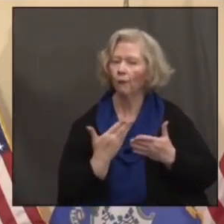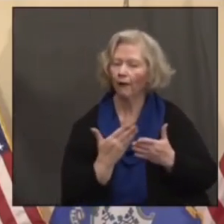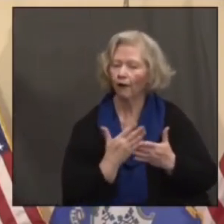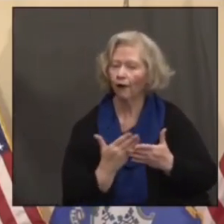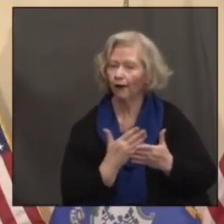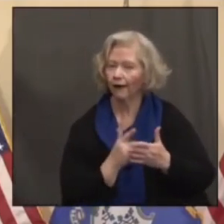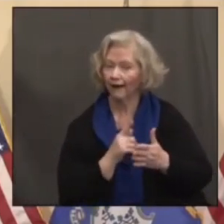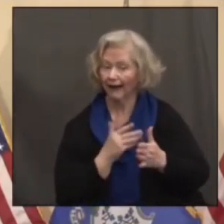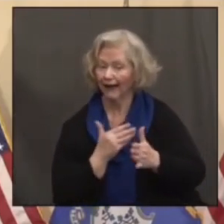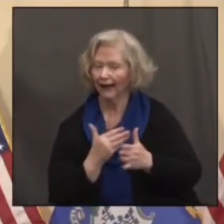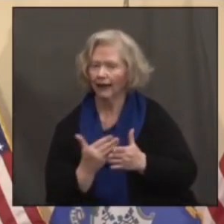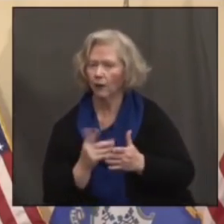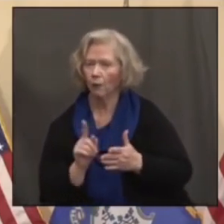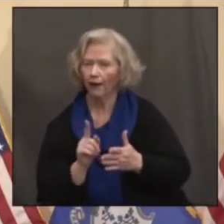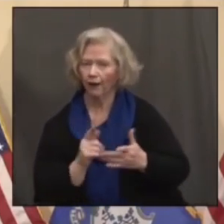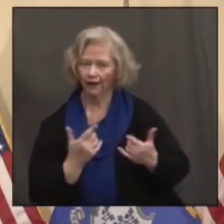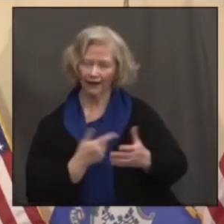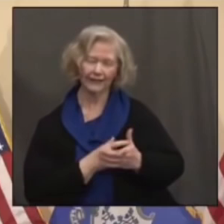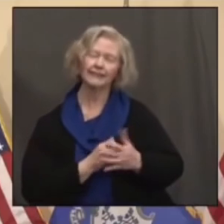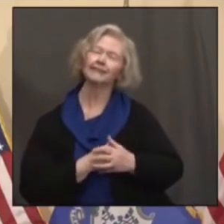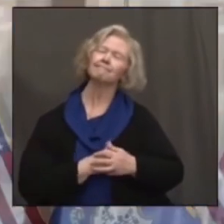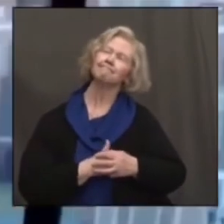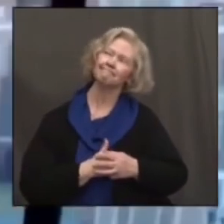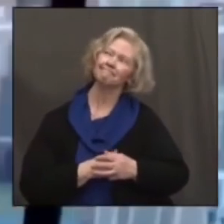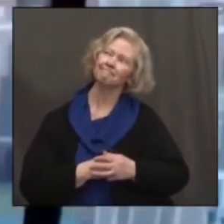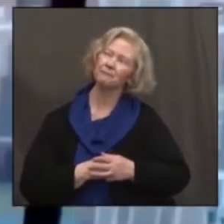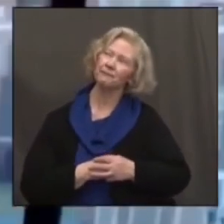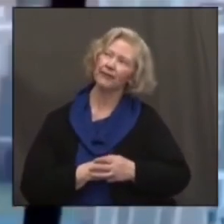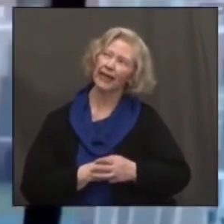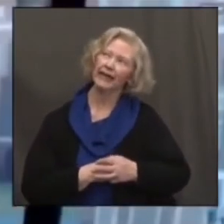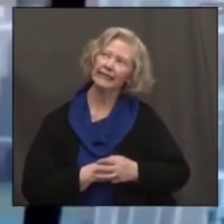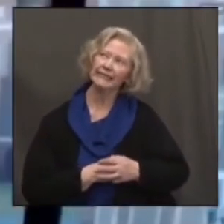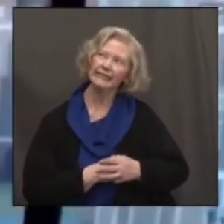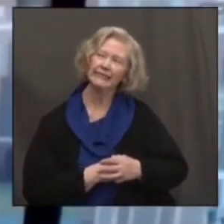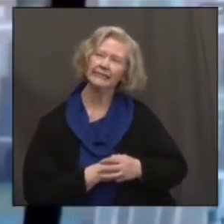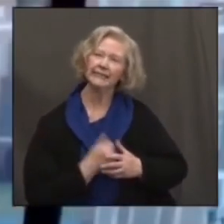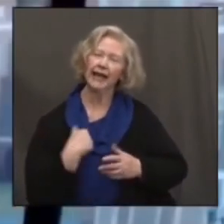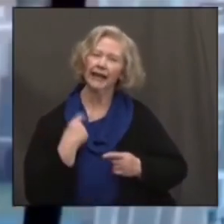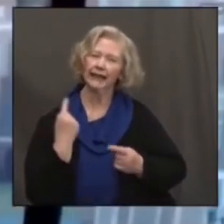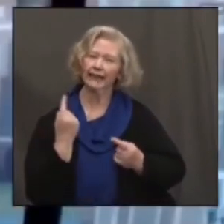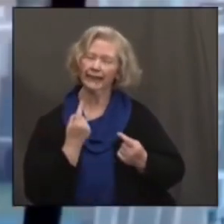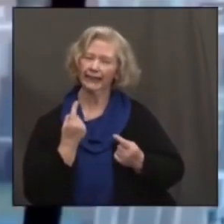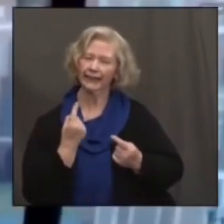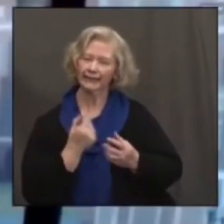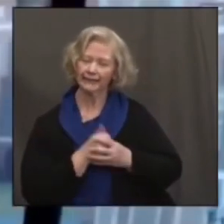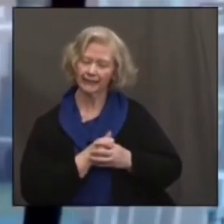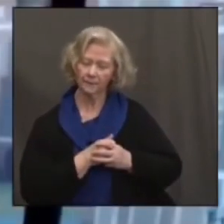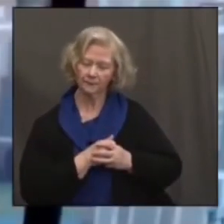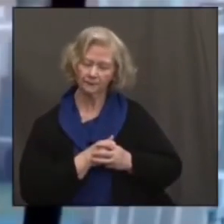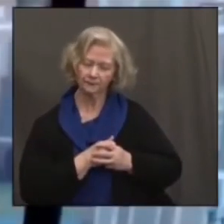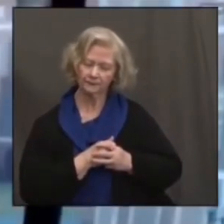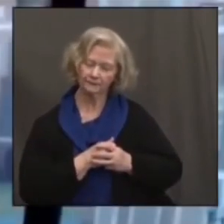middle of the end? Yeah, so I think the, you know,